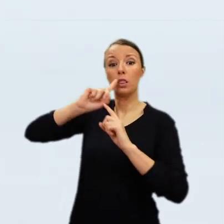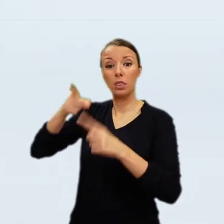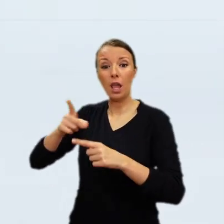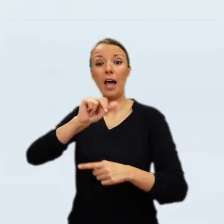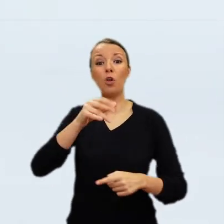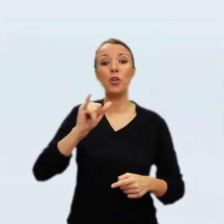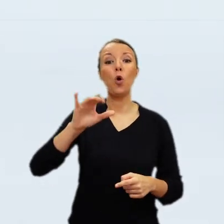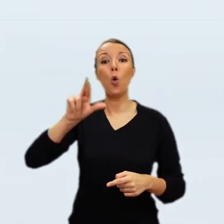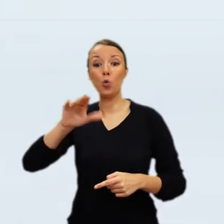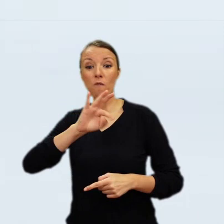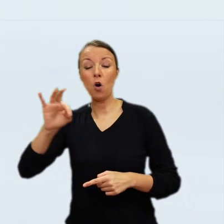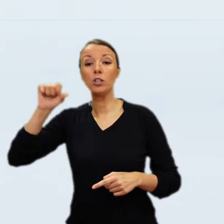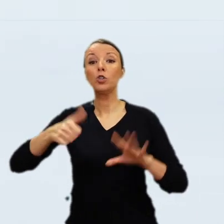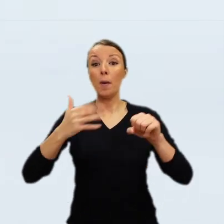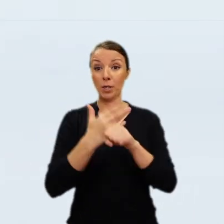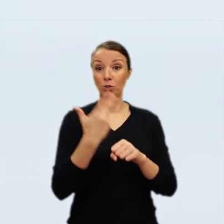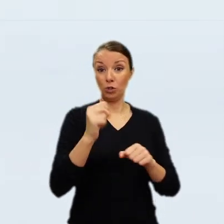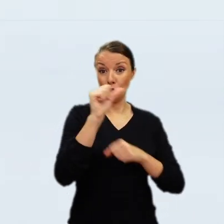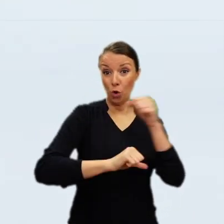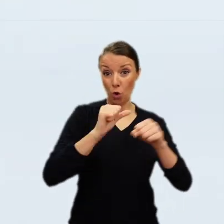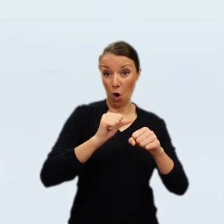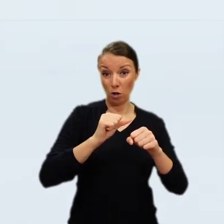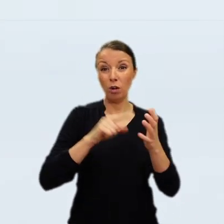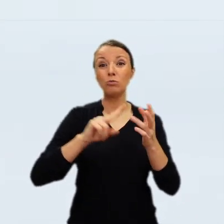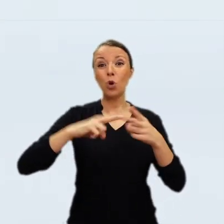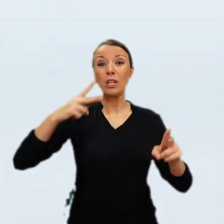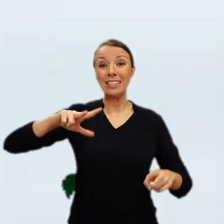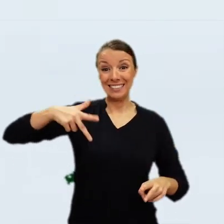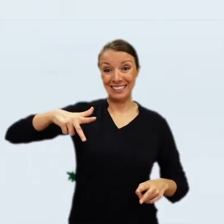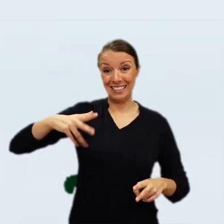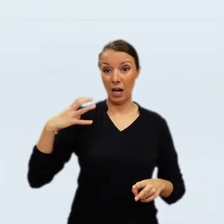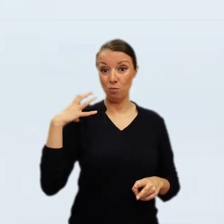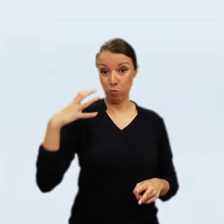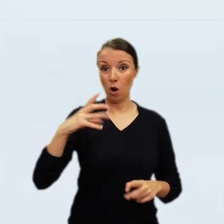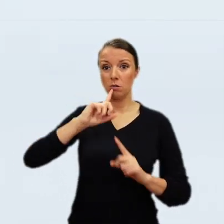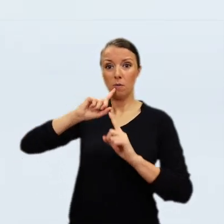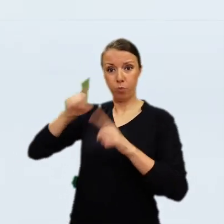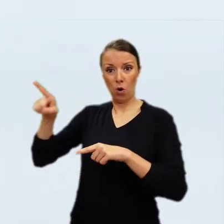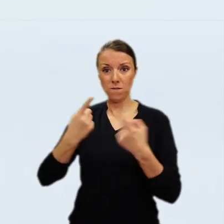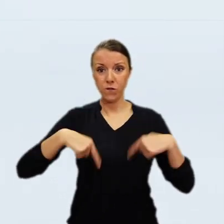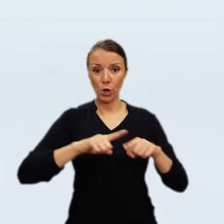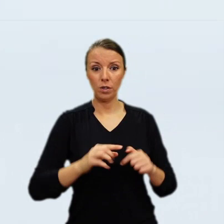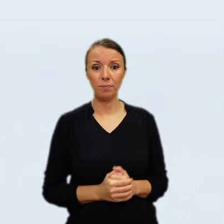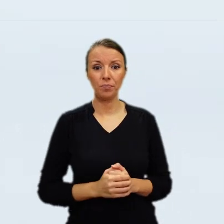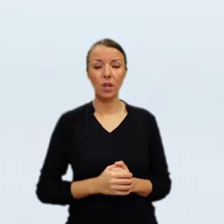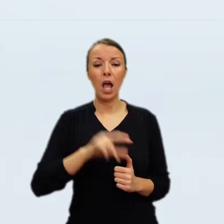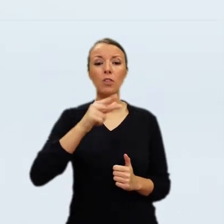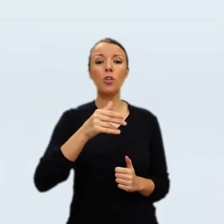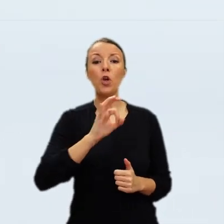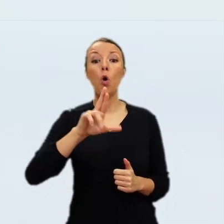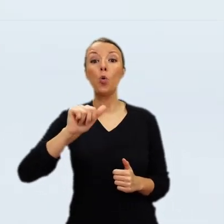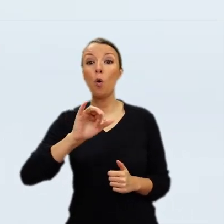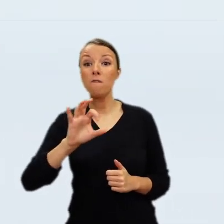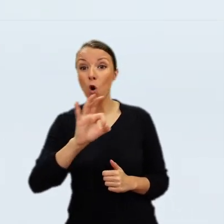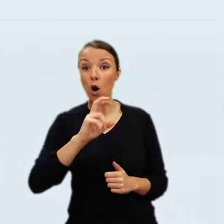but he is really the first collector of Rembrandt, let's say, by post. He heard of Rembrandt in Amsterdam and started buying Rembrandt's without ever having